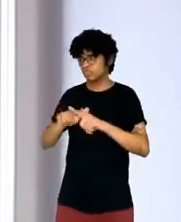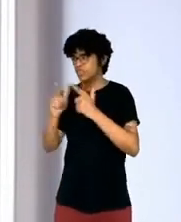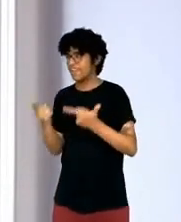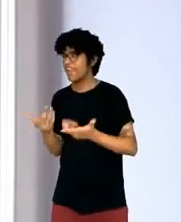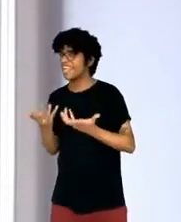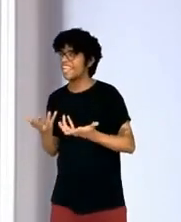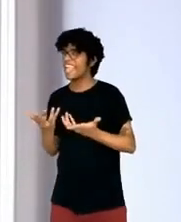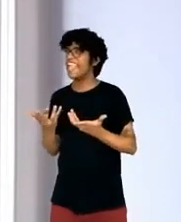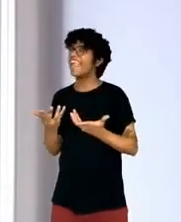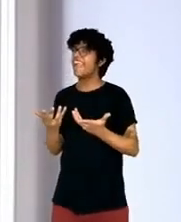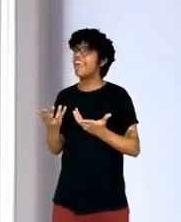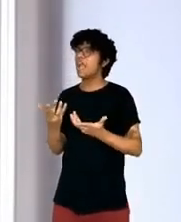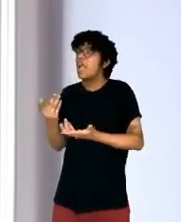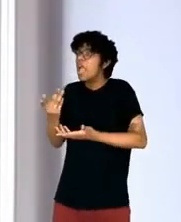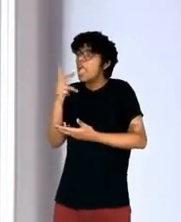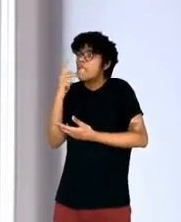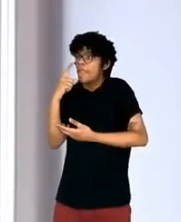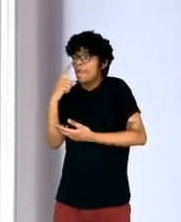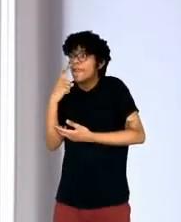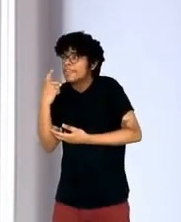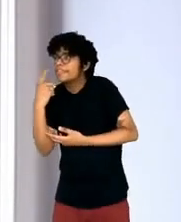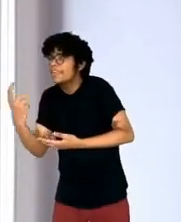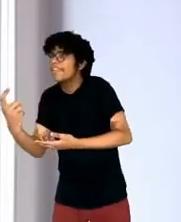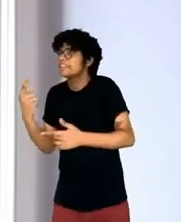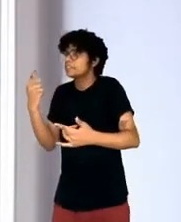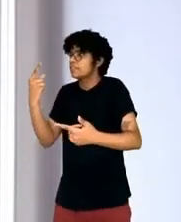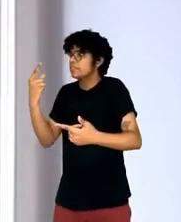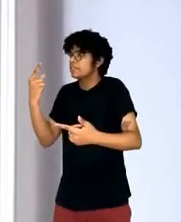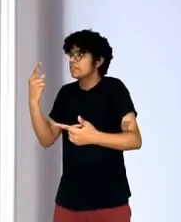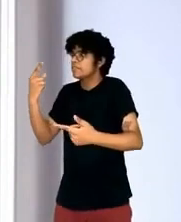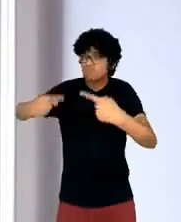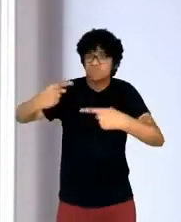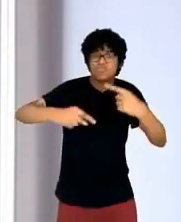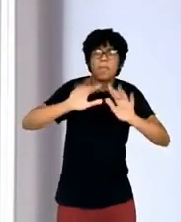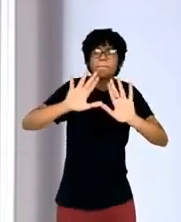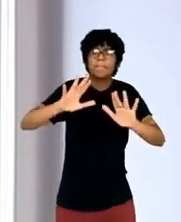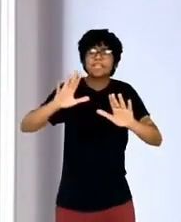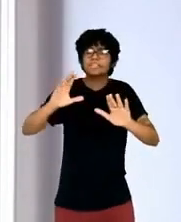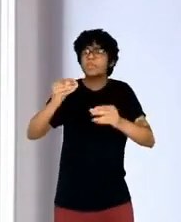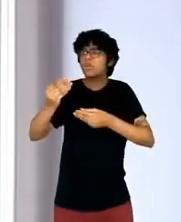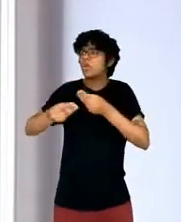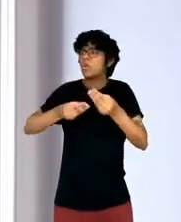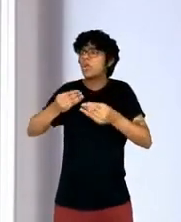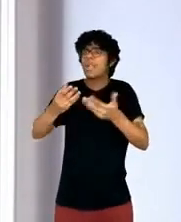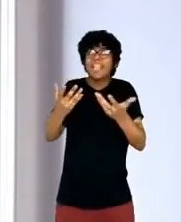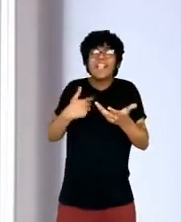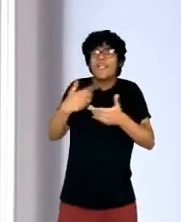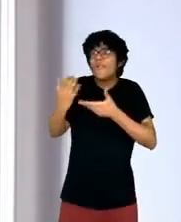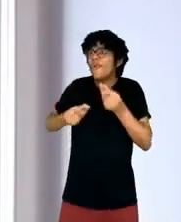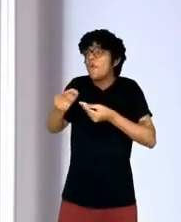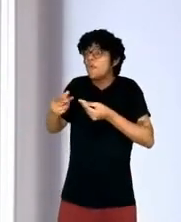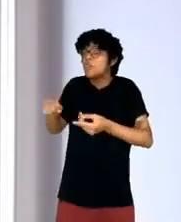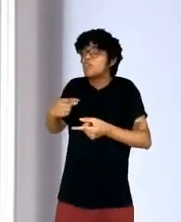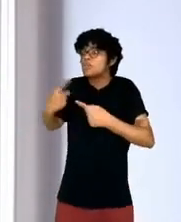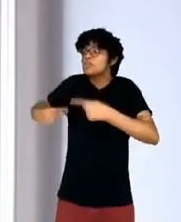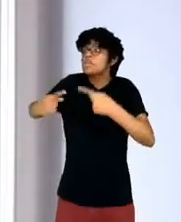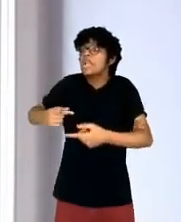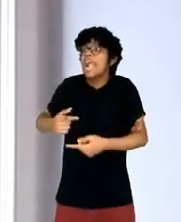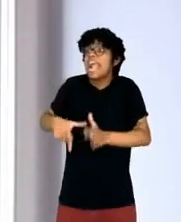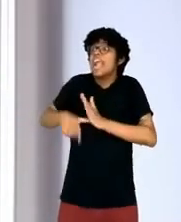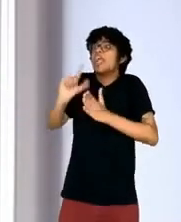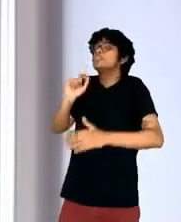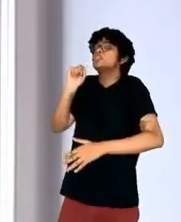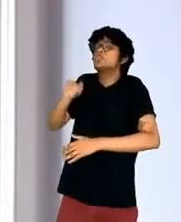my competitors to press with the story? In a world where, you know, a hundred different newspapers are covering the same